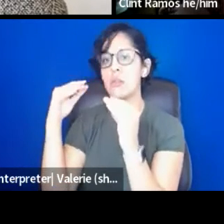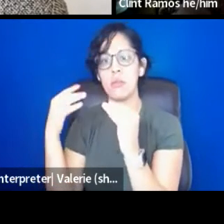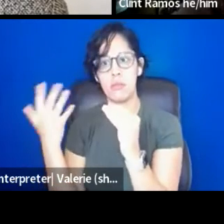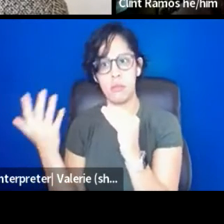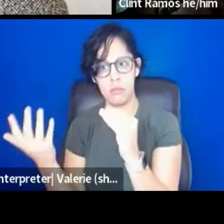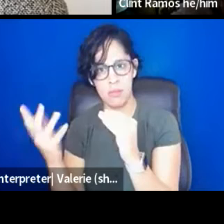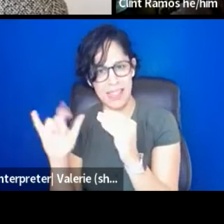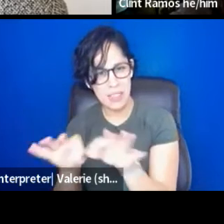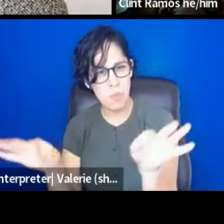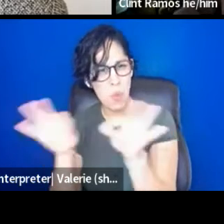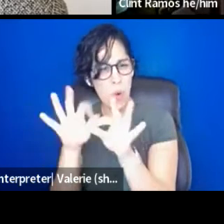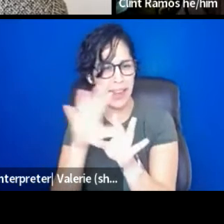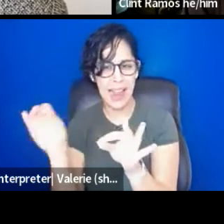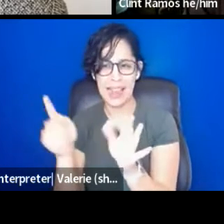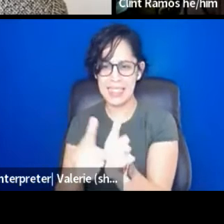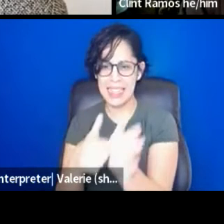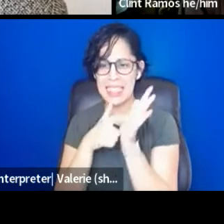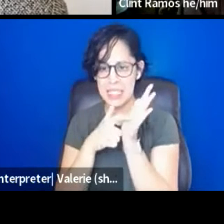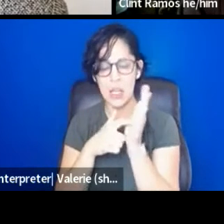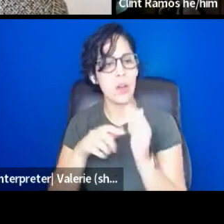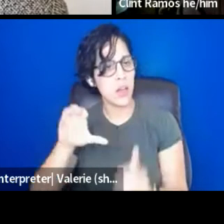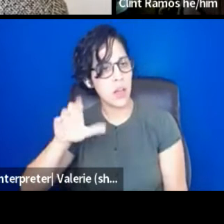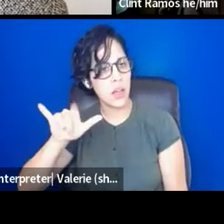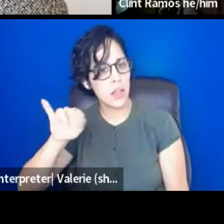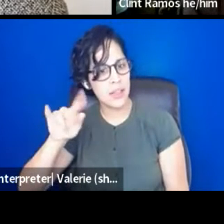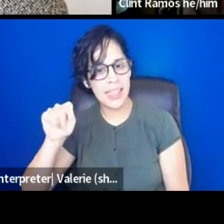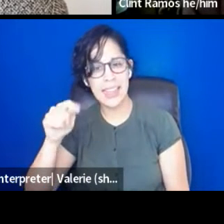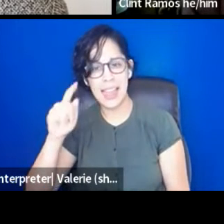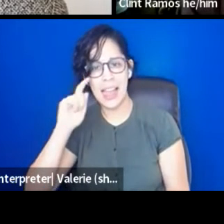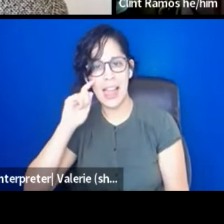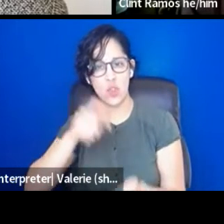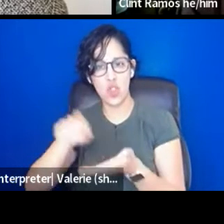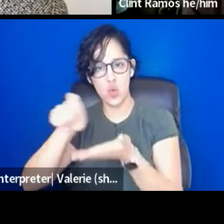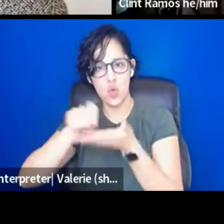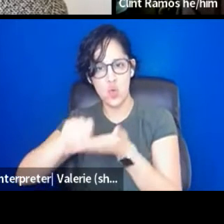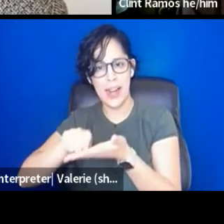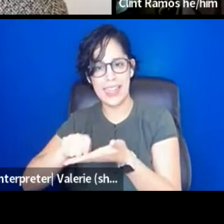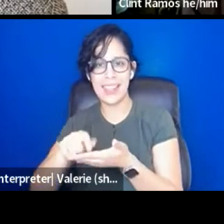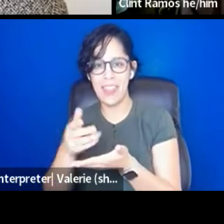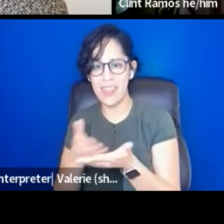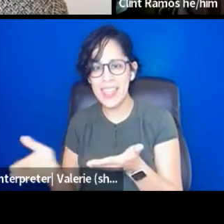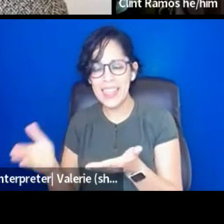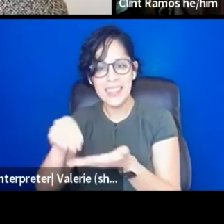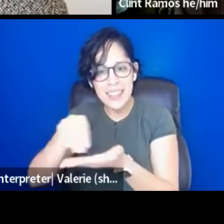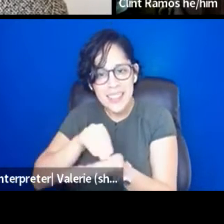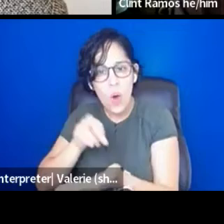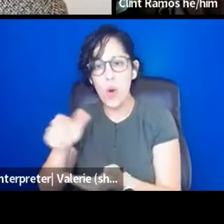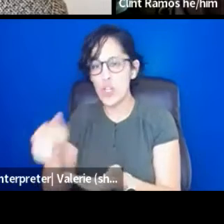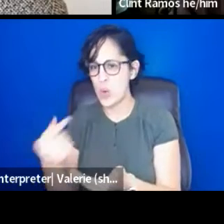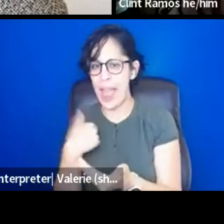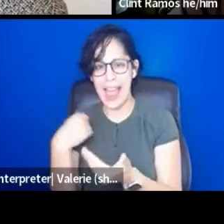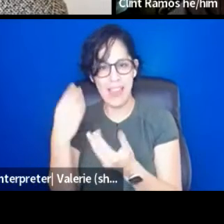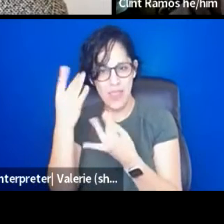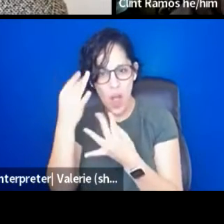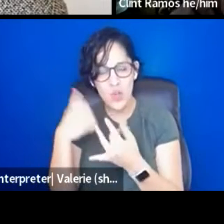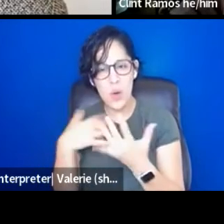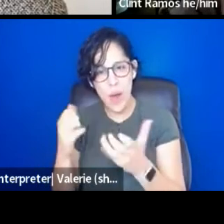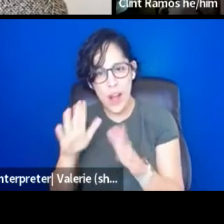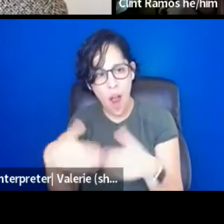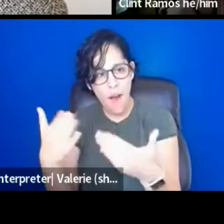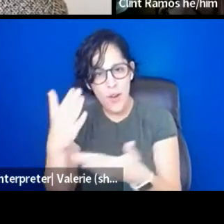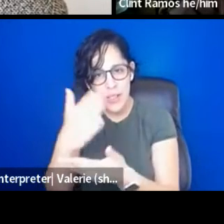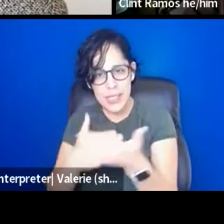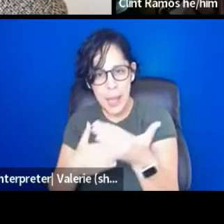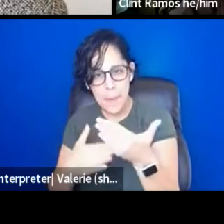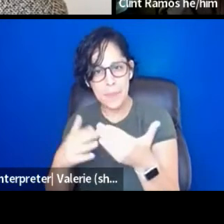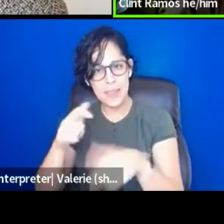necessary. move forward. Clint, I saw you writing a few things down or, um, having some thoughts. I just want to offer the space to you before I move to a question.